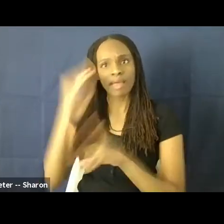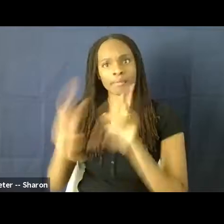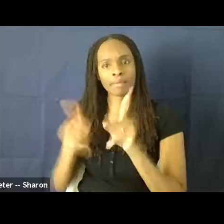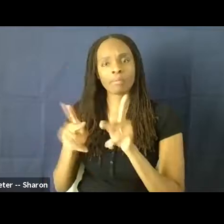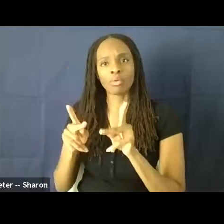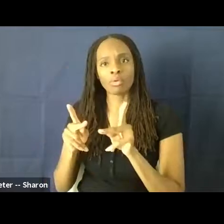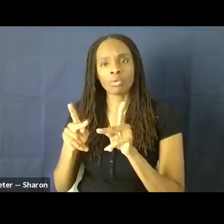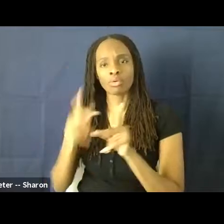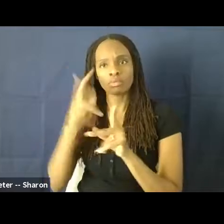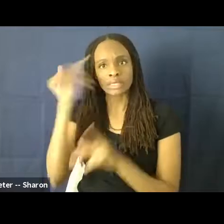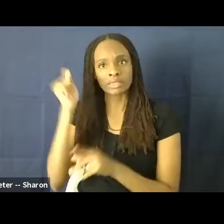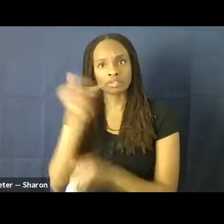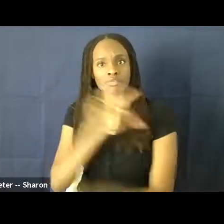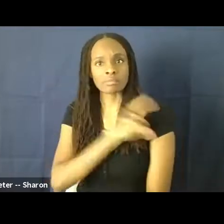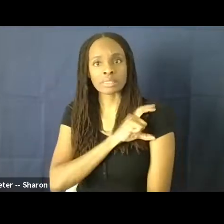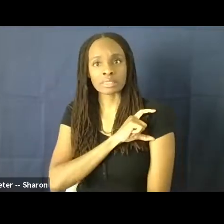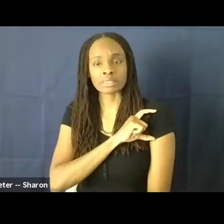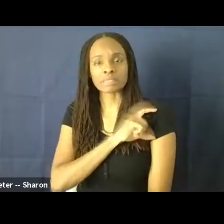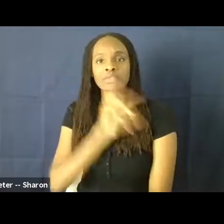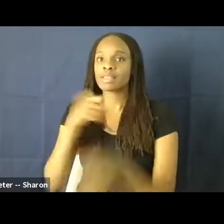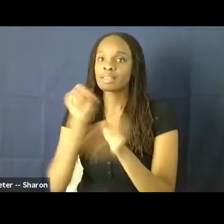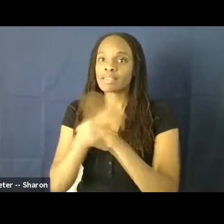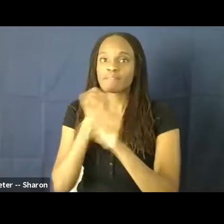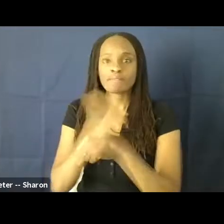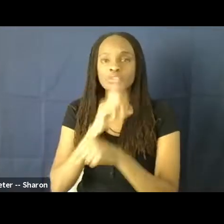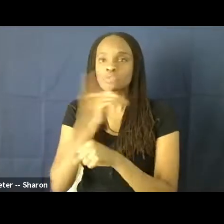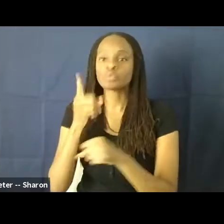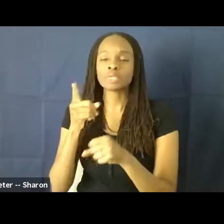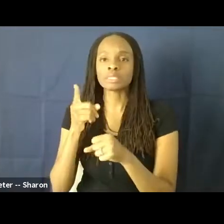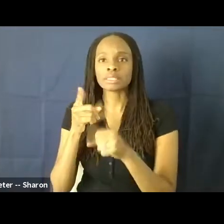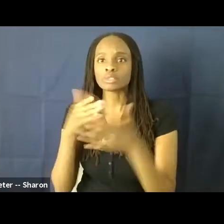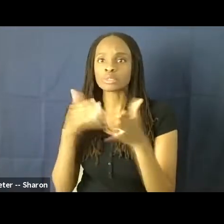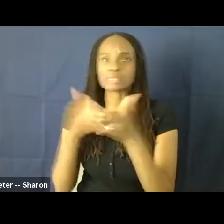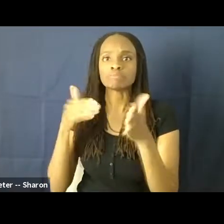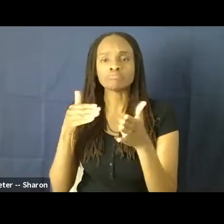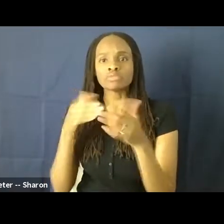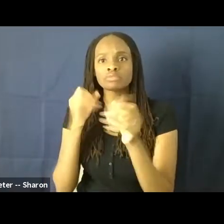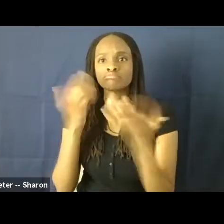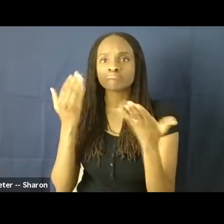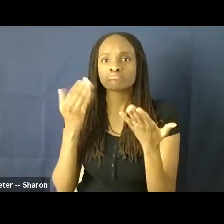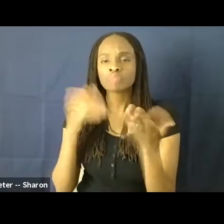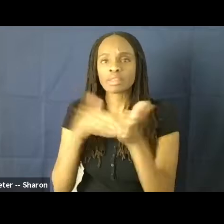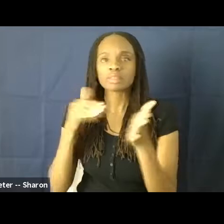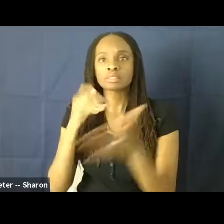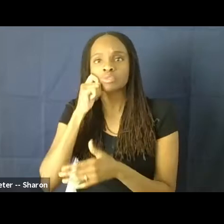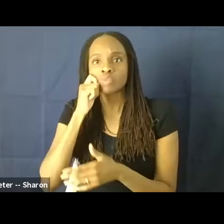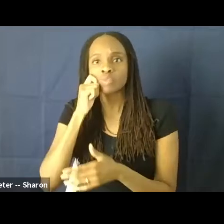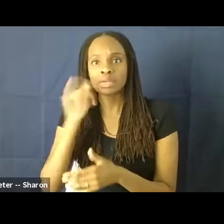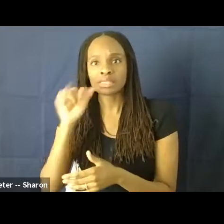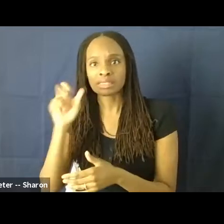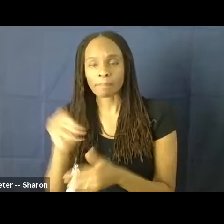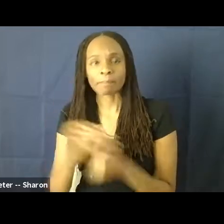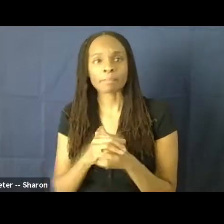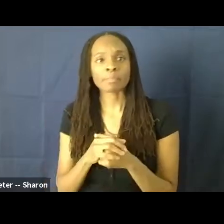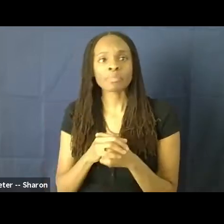the hands of police and also fights to combat anti black racism. And one important thing I want to mention is